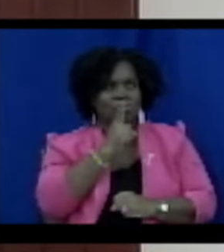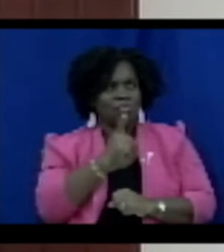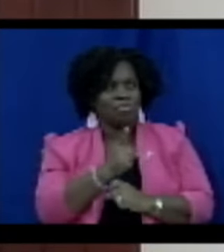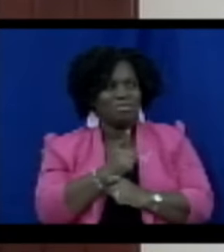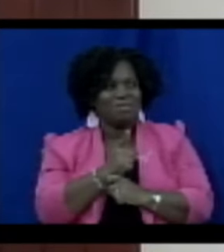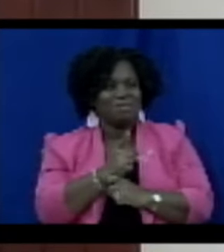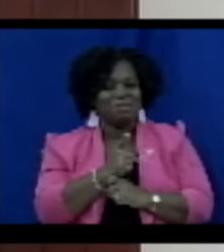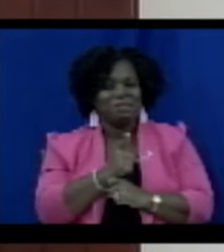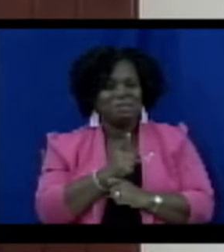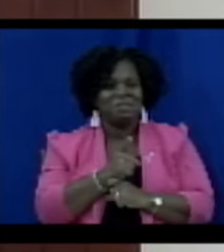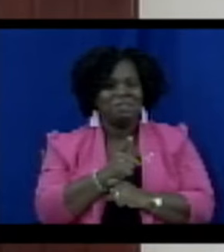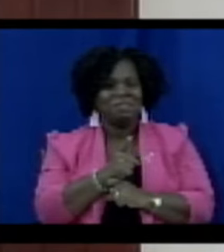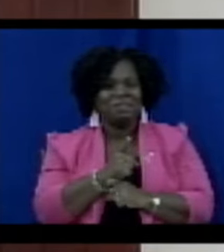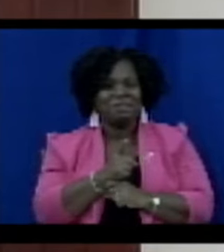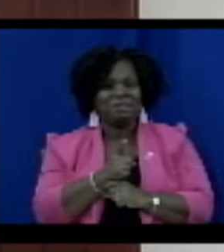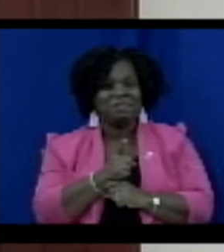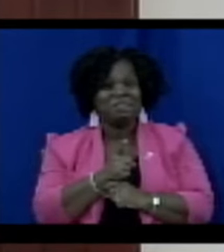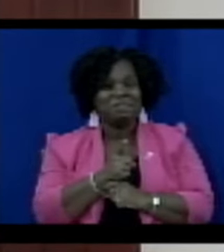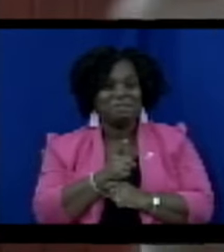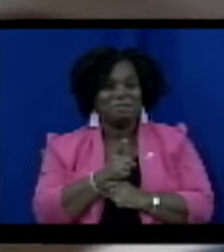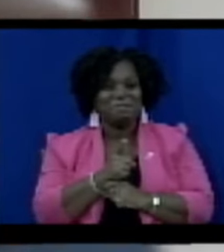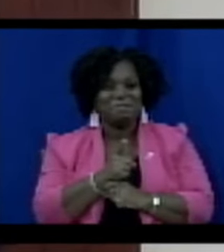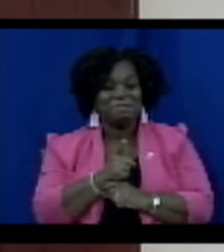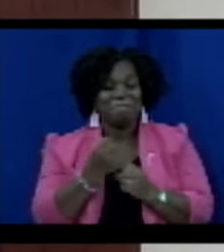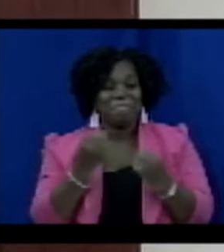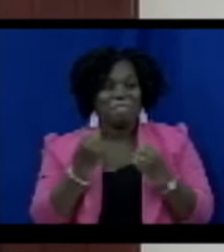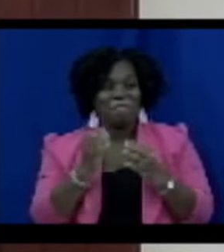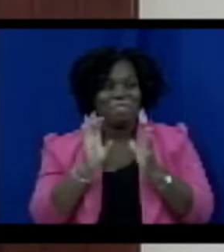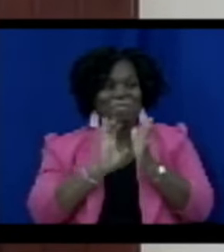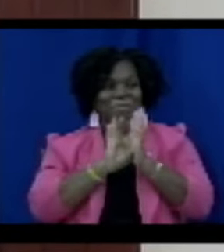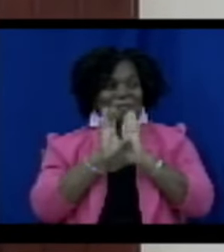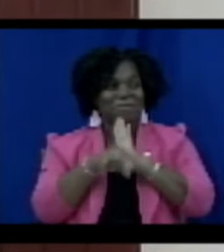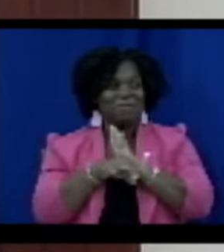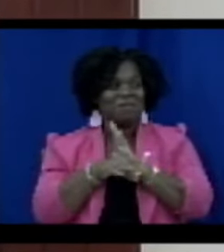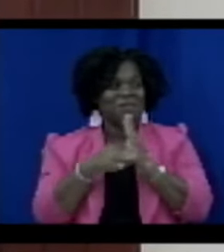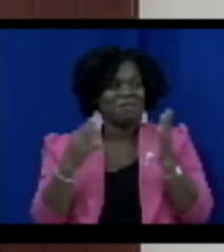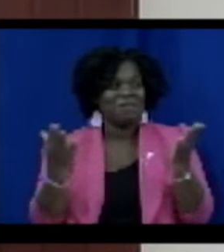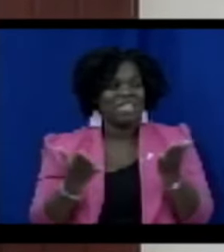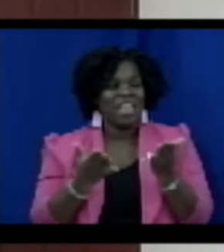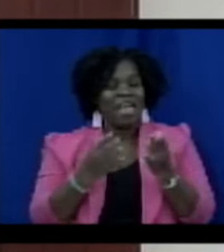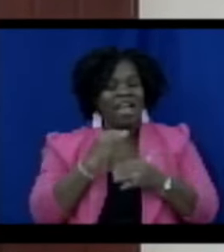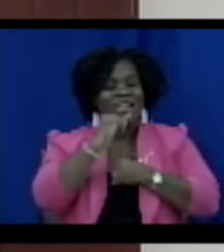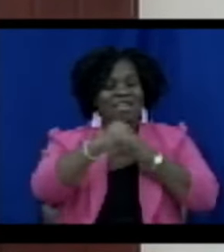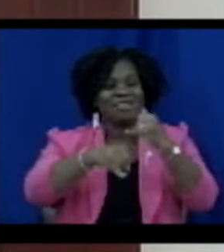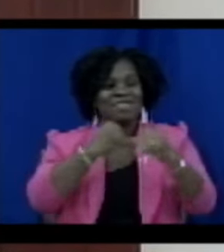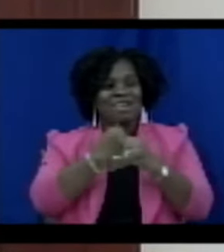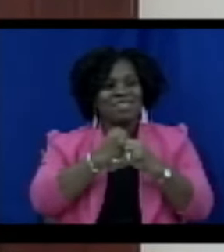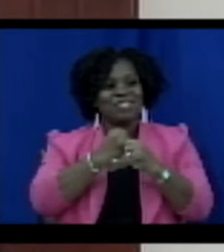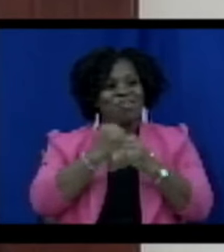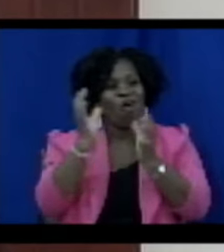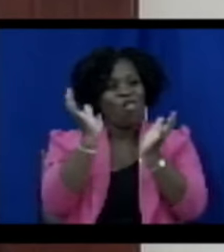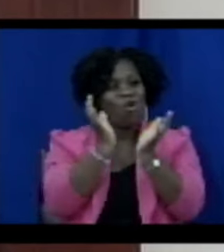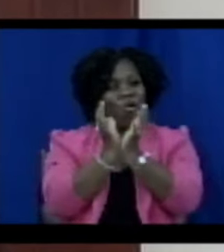to forfeiture. Many countries have proceeds of crime legislation and international cooperation is often necessary to combat